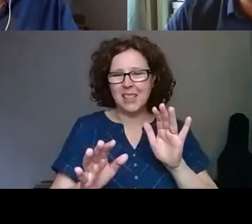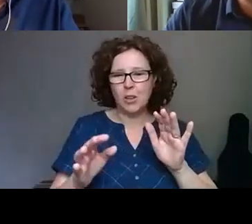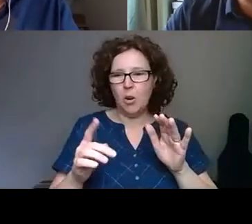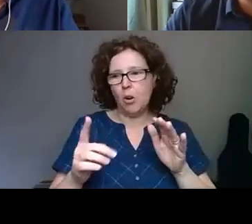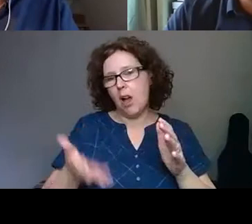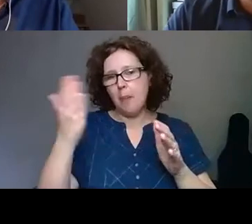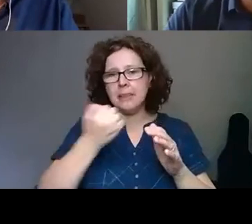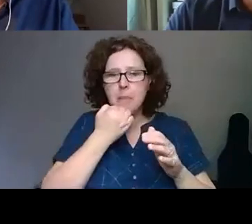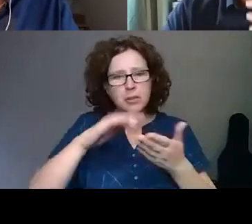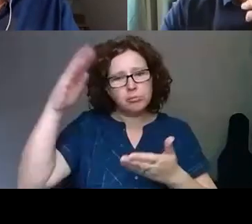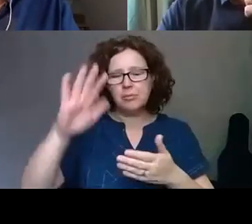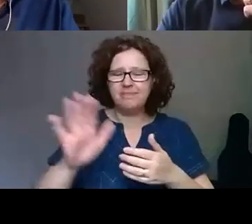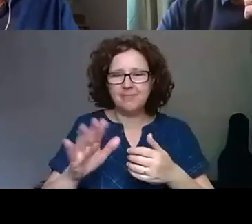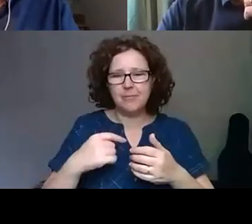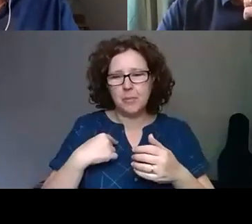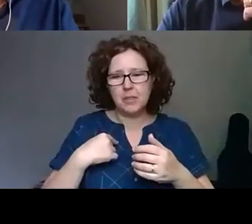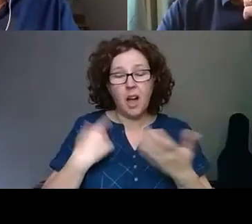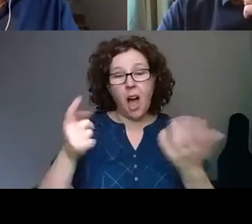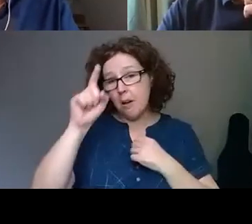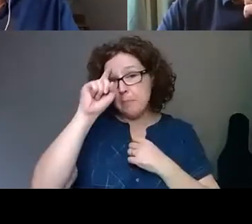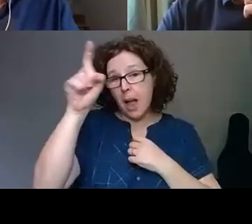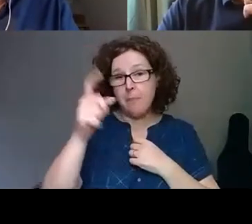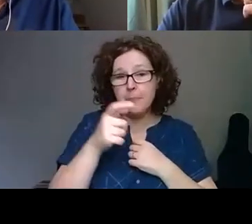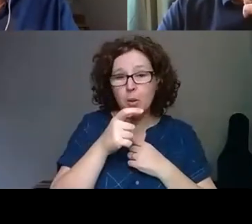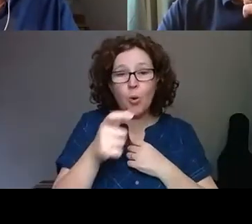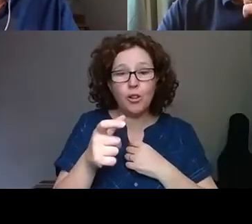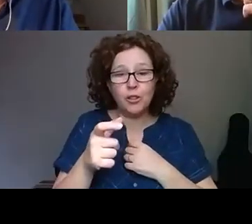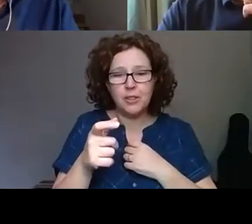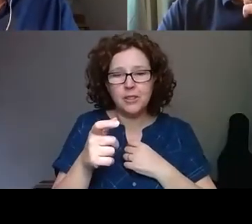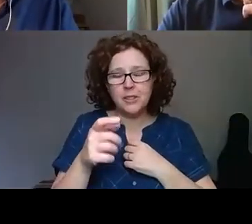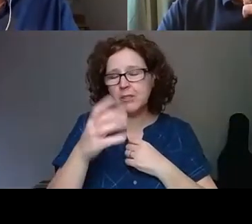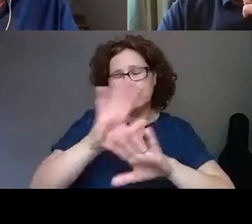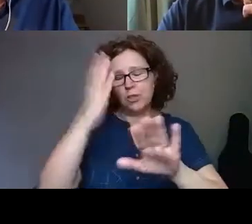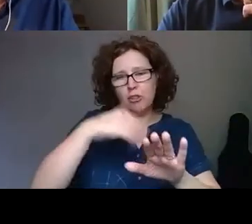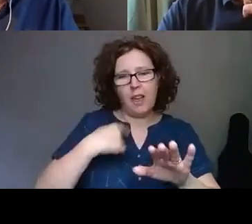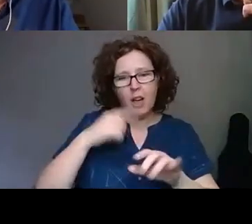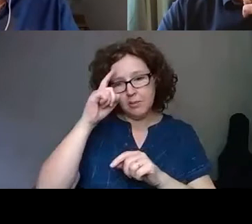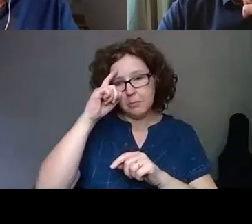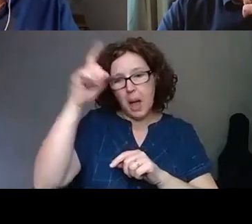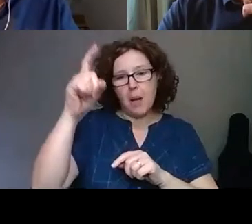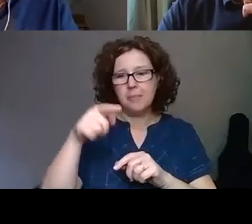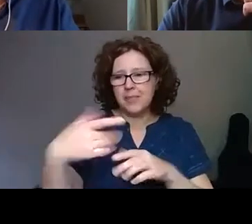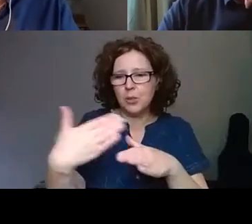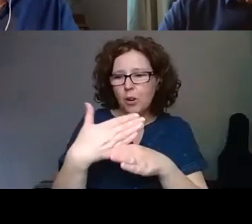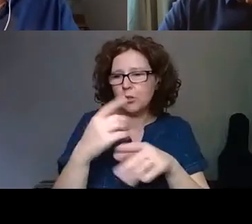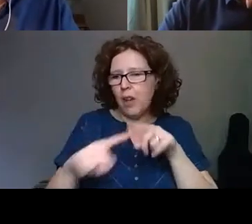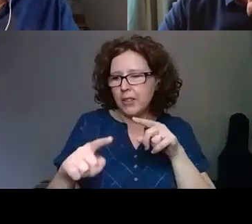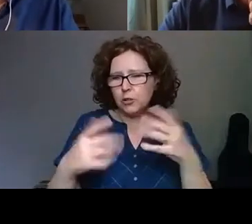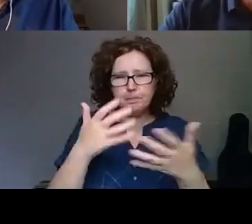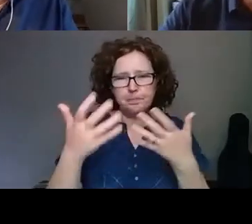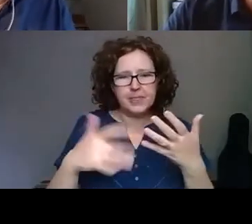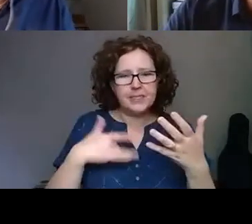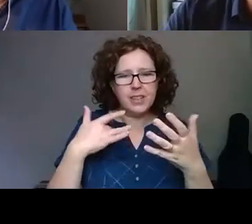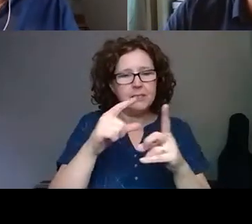I think I just came up with this word to consolidate a sense of digital intimacy with